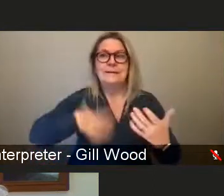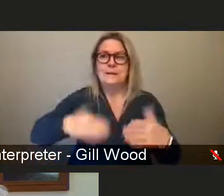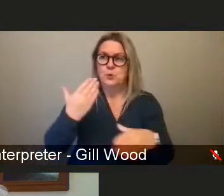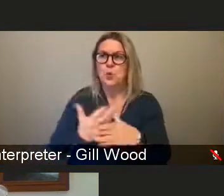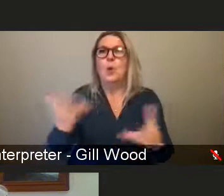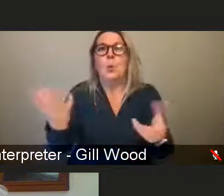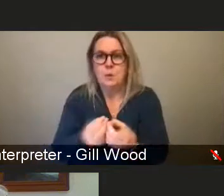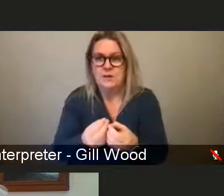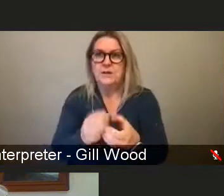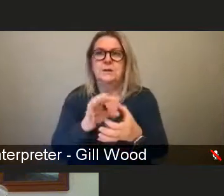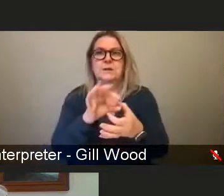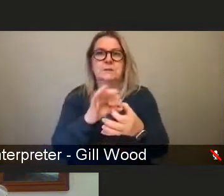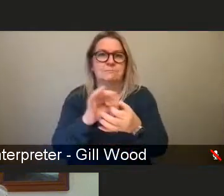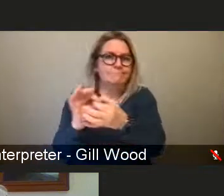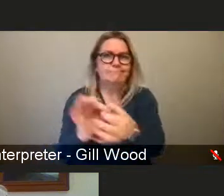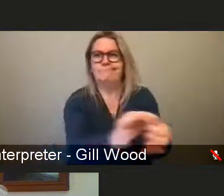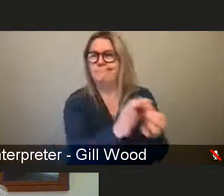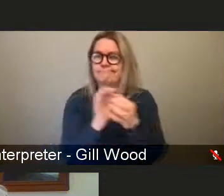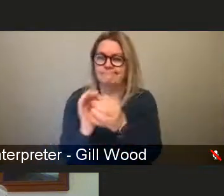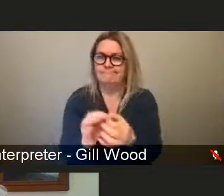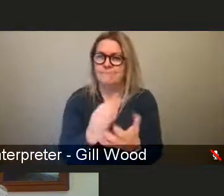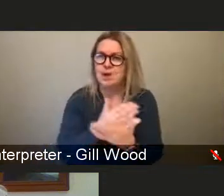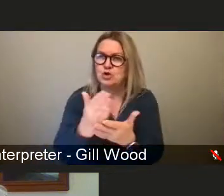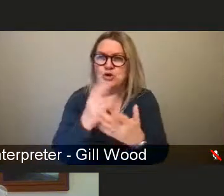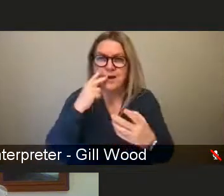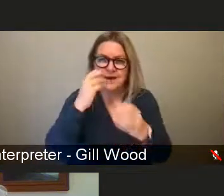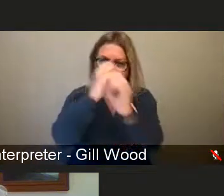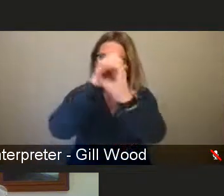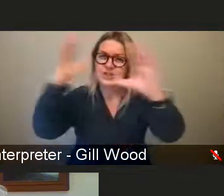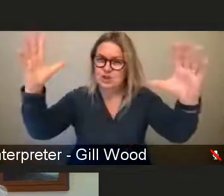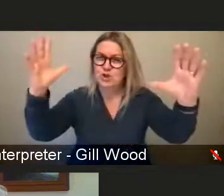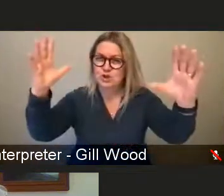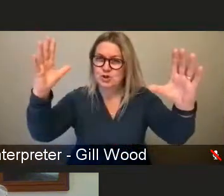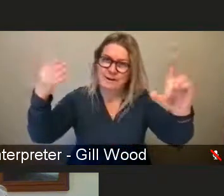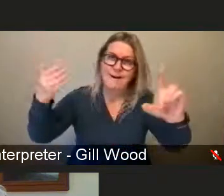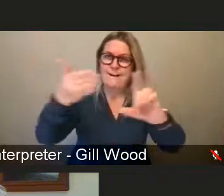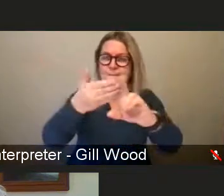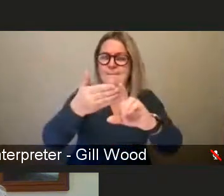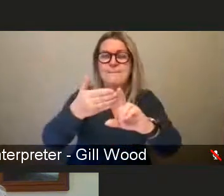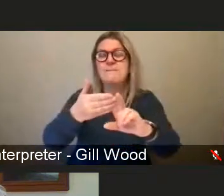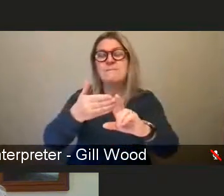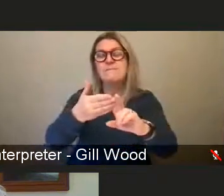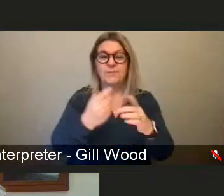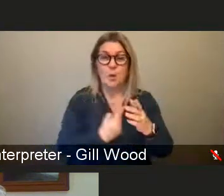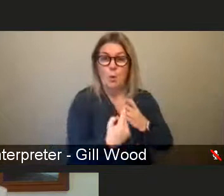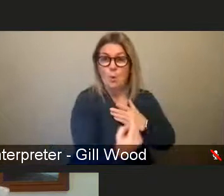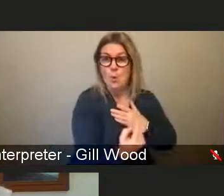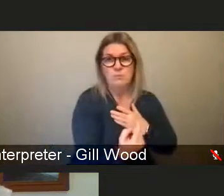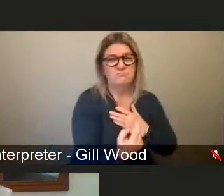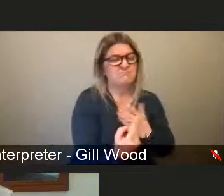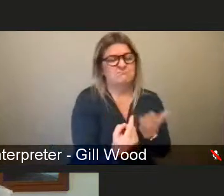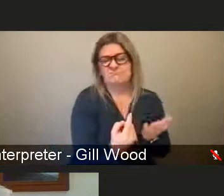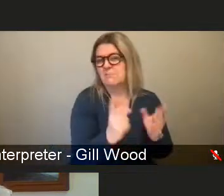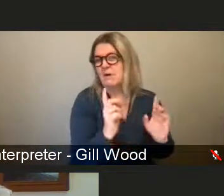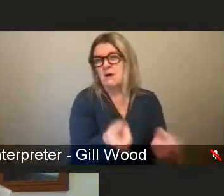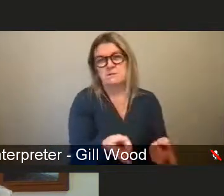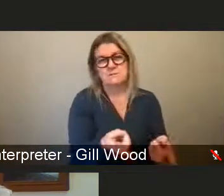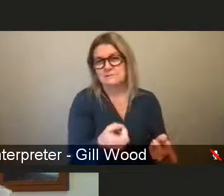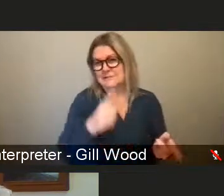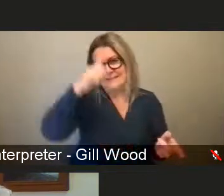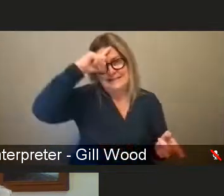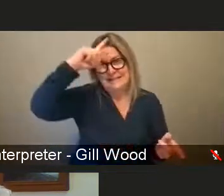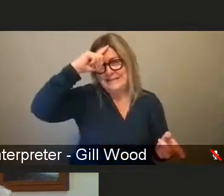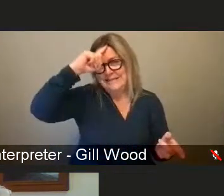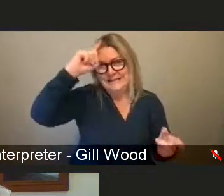and with shared vision, because doing this stuff on your own is hard, if not